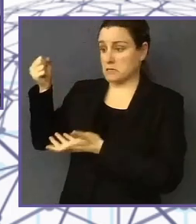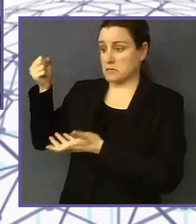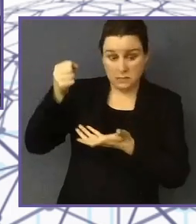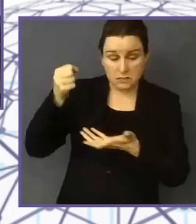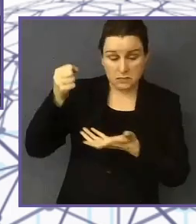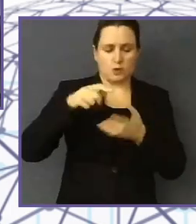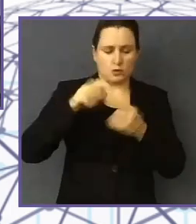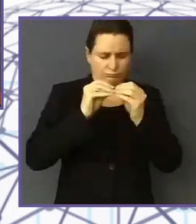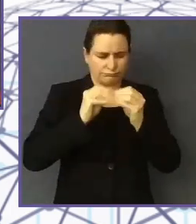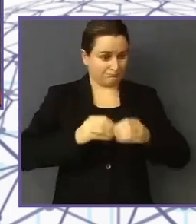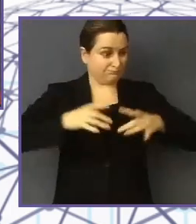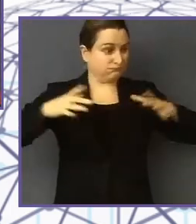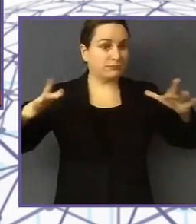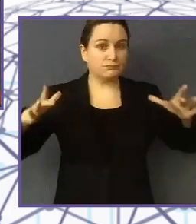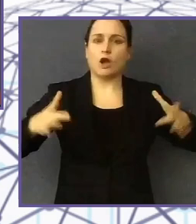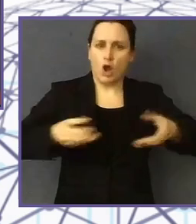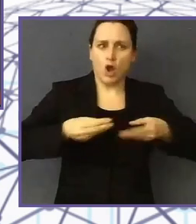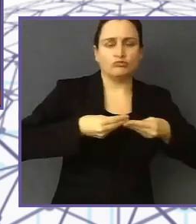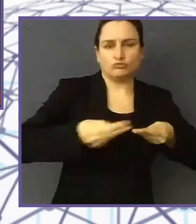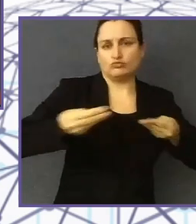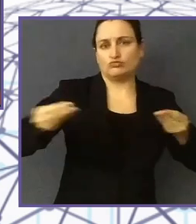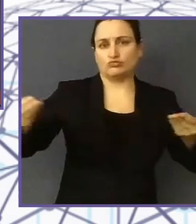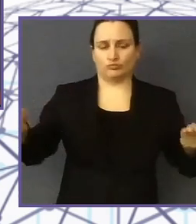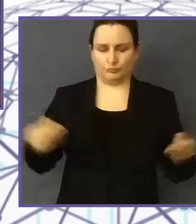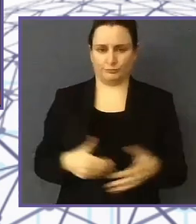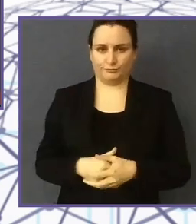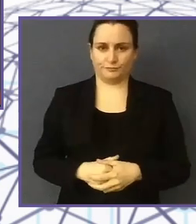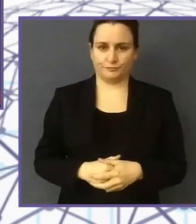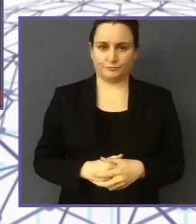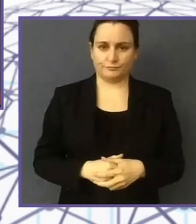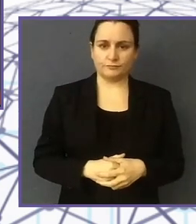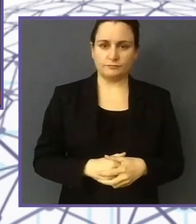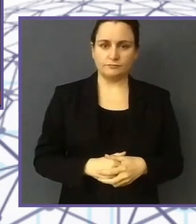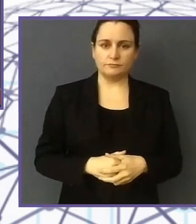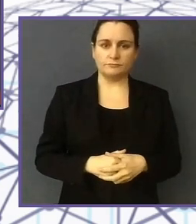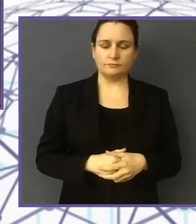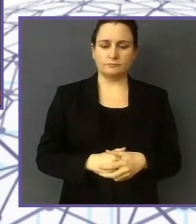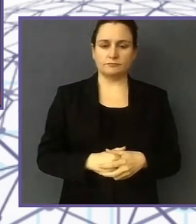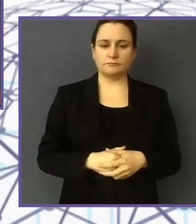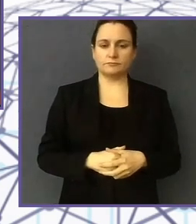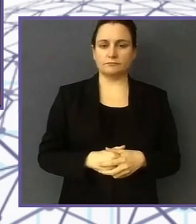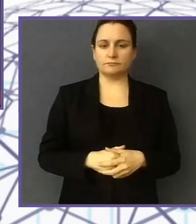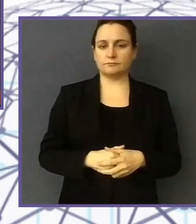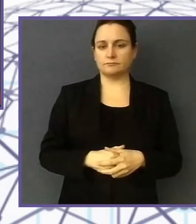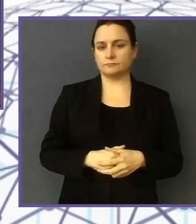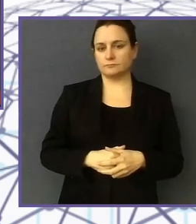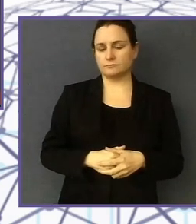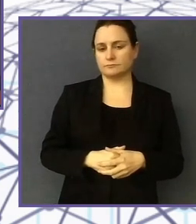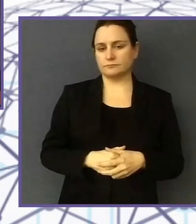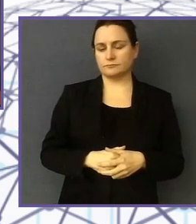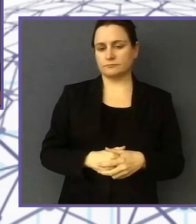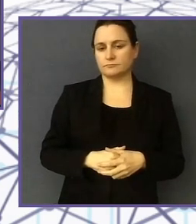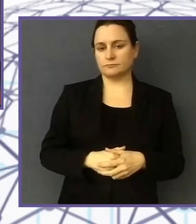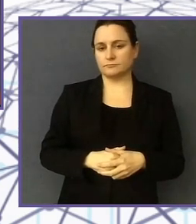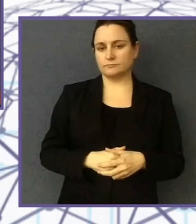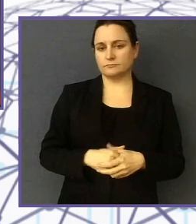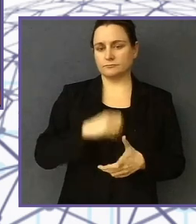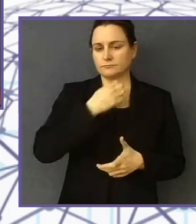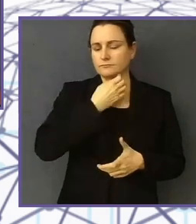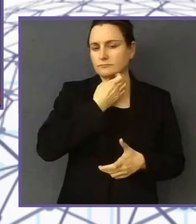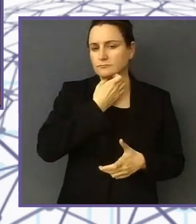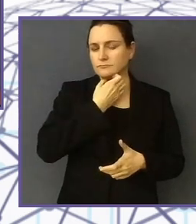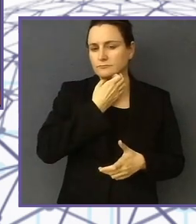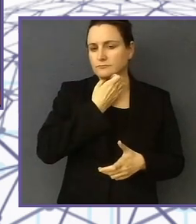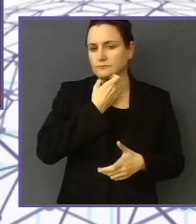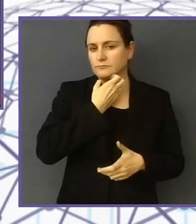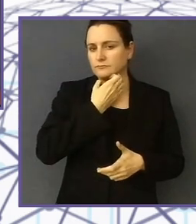application aid management, which we help also for the diagnostic about epilepsy because